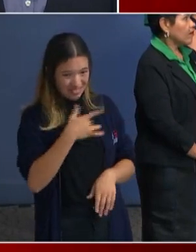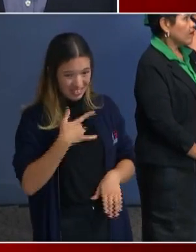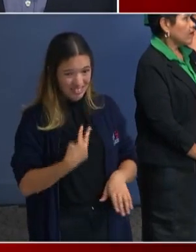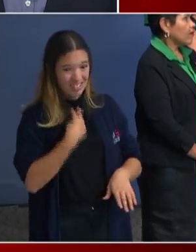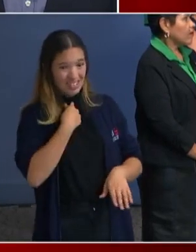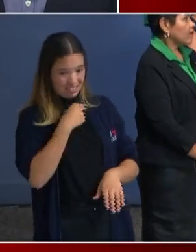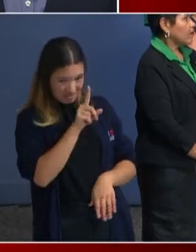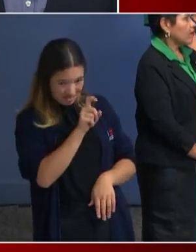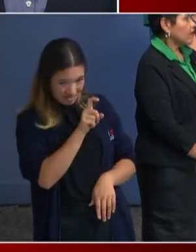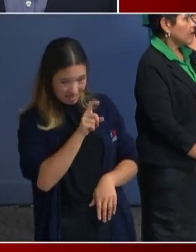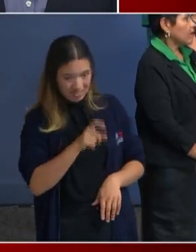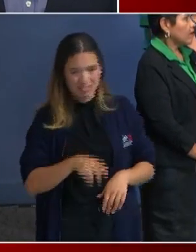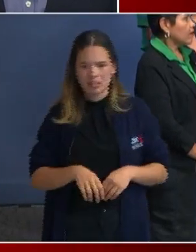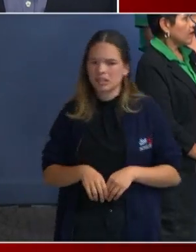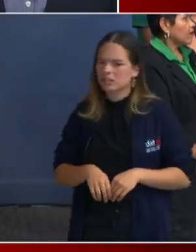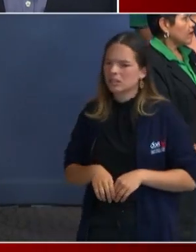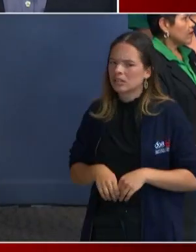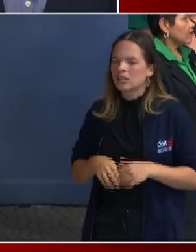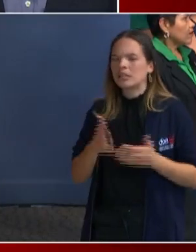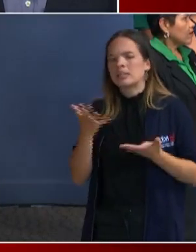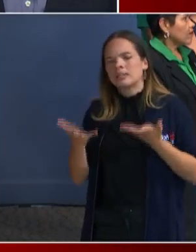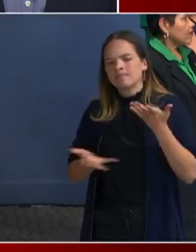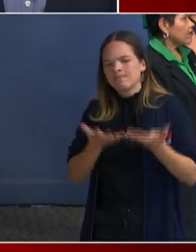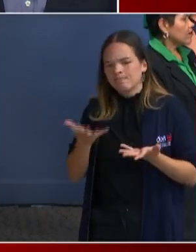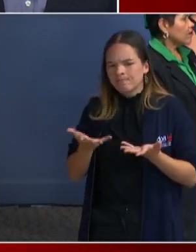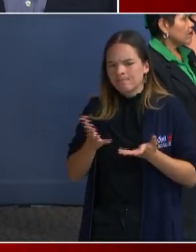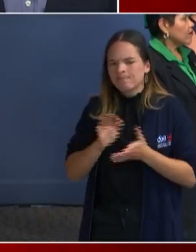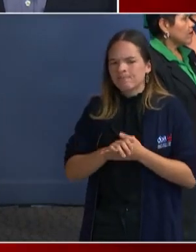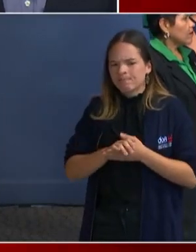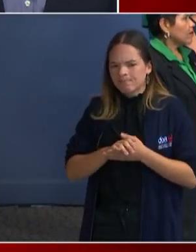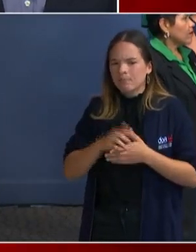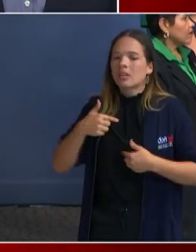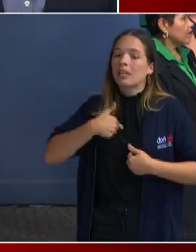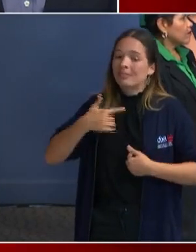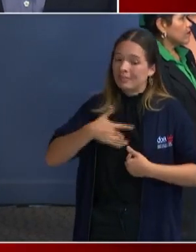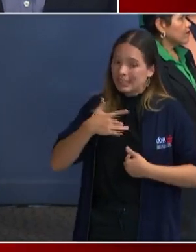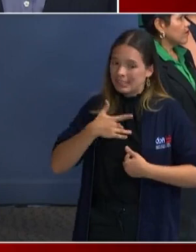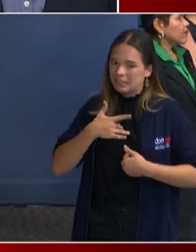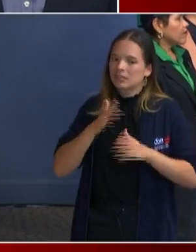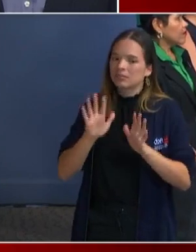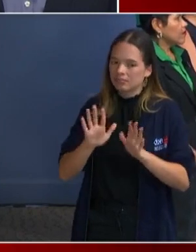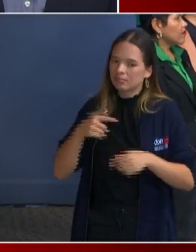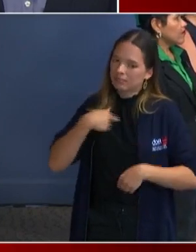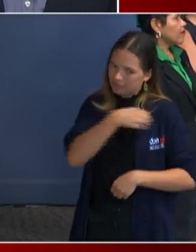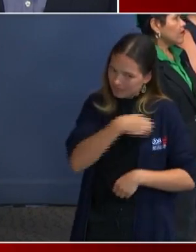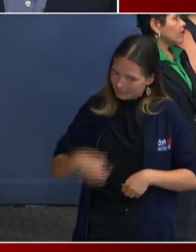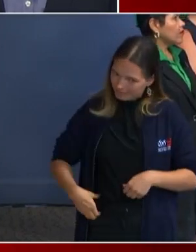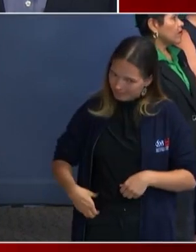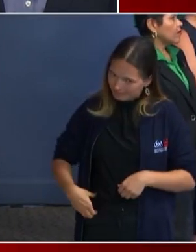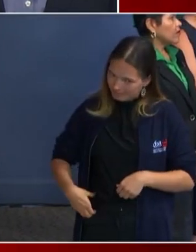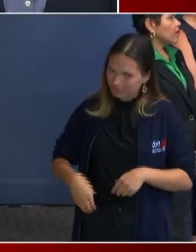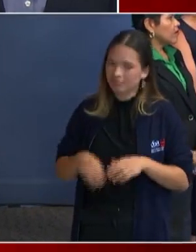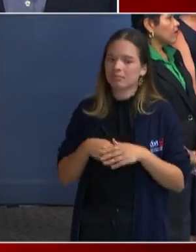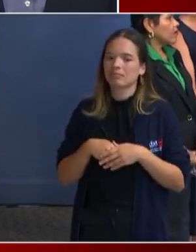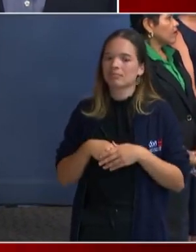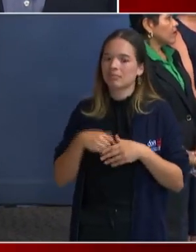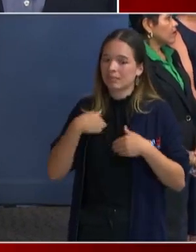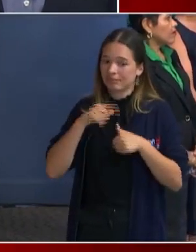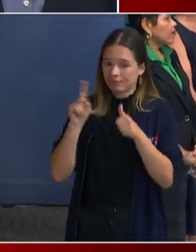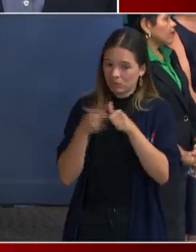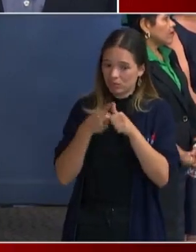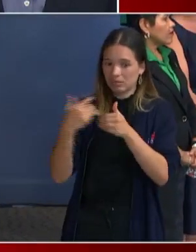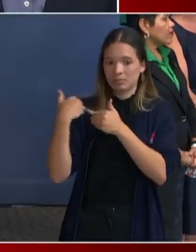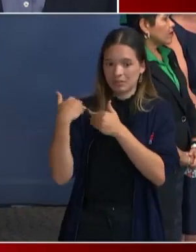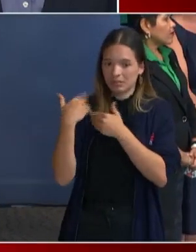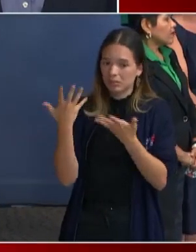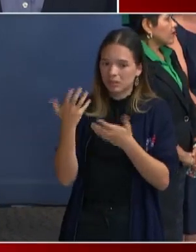Um, no, what I feel is, listen, I'm a mayor. And I have the first responsibility to make sure that this